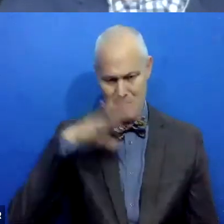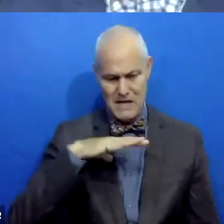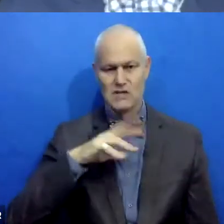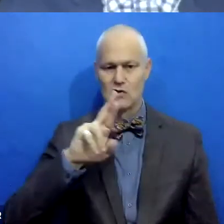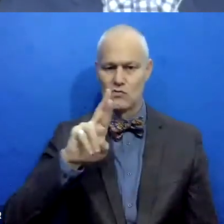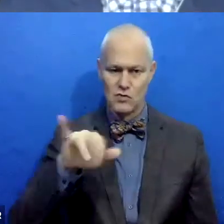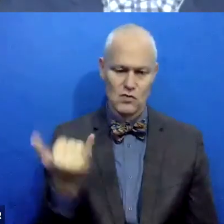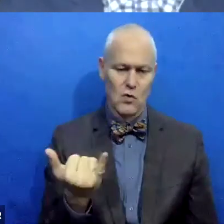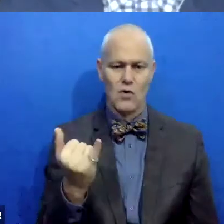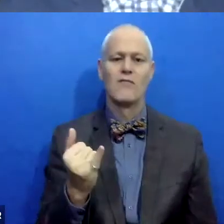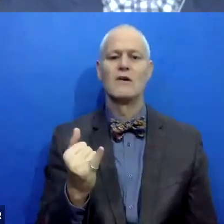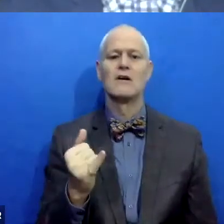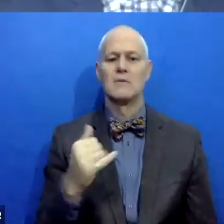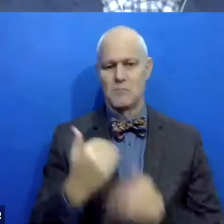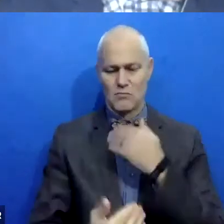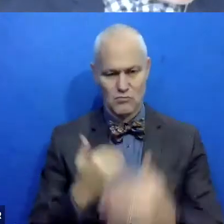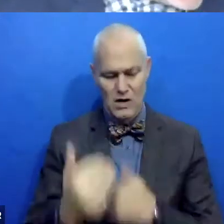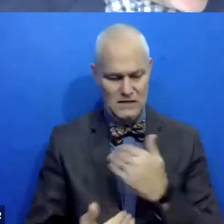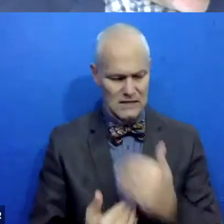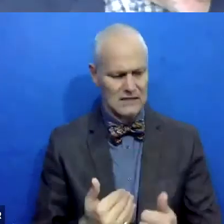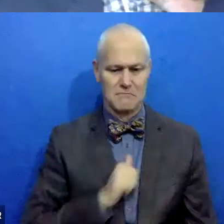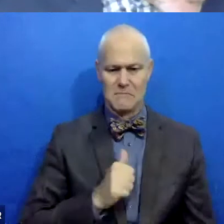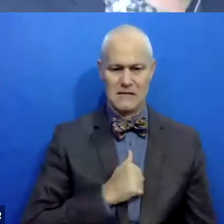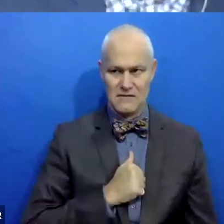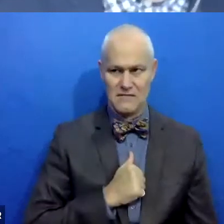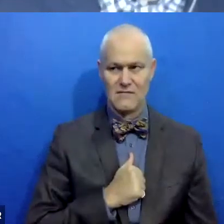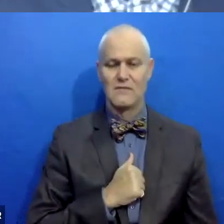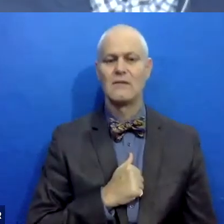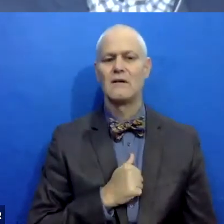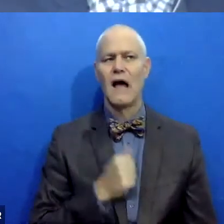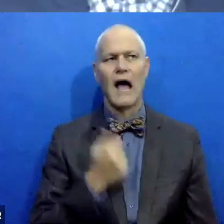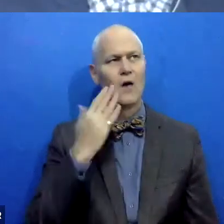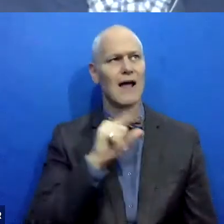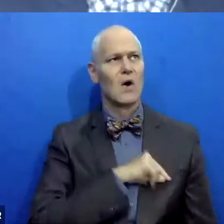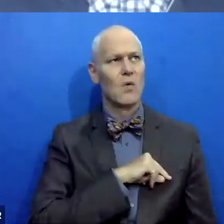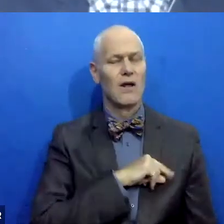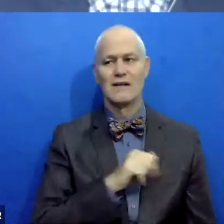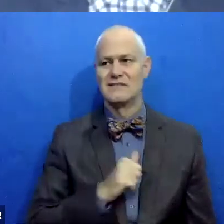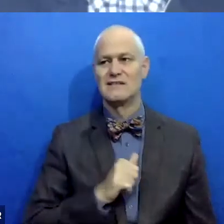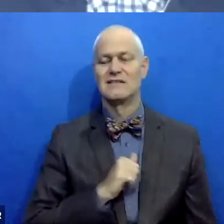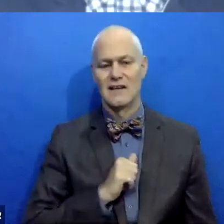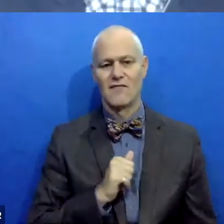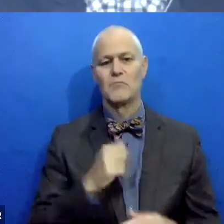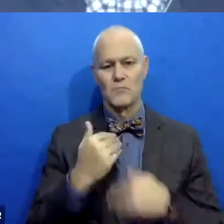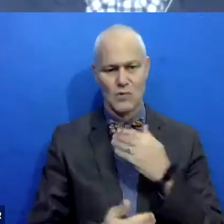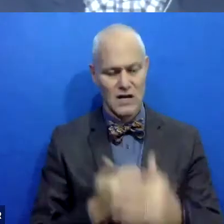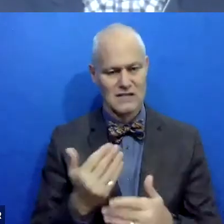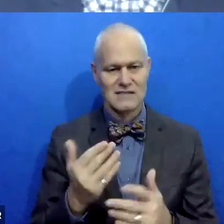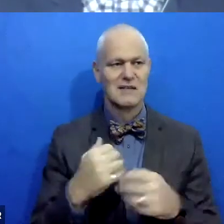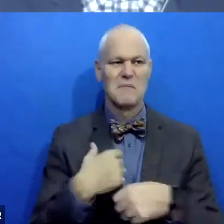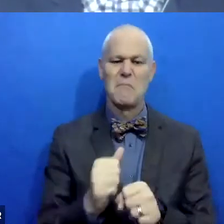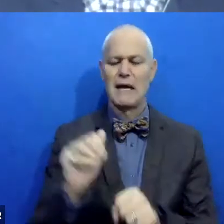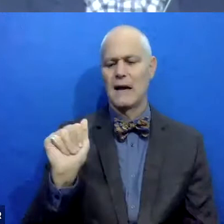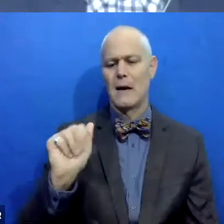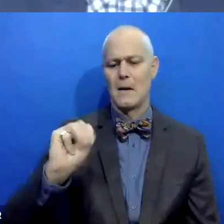Um, and if I remember that, um, I don't know if that qualifies as self-care, but it, it helps me sometimes when I